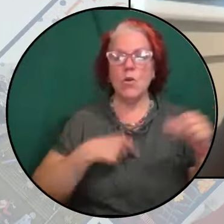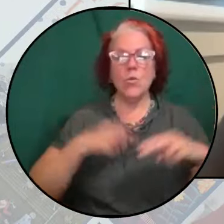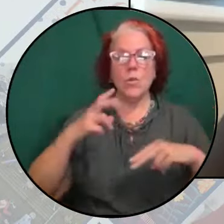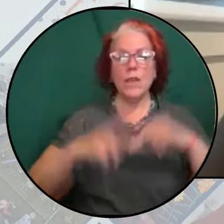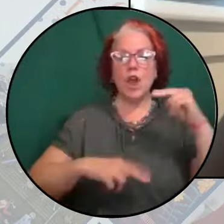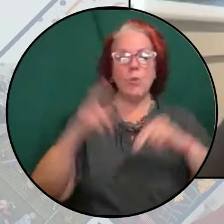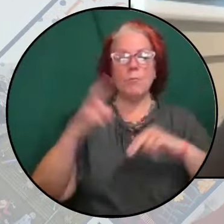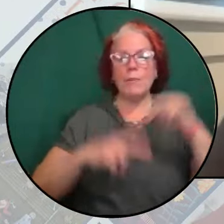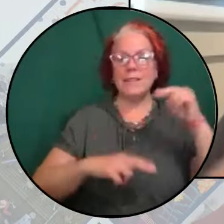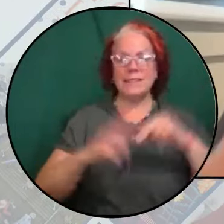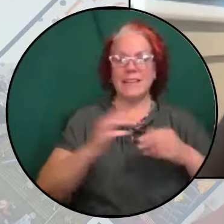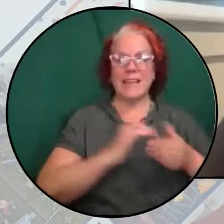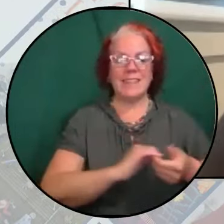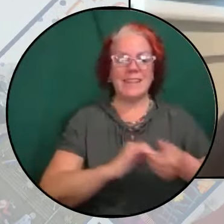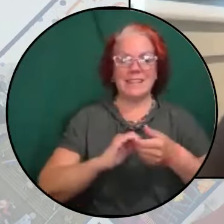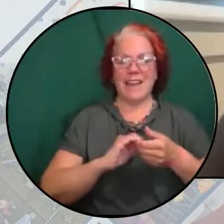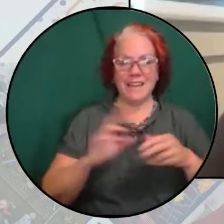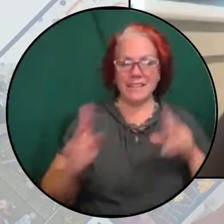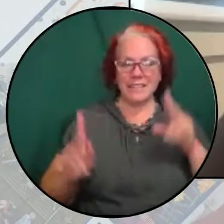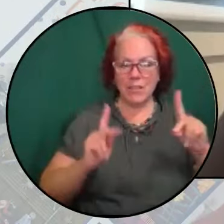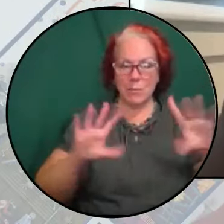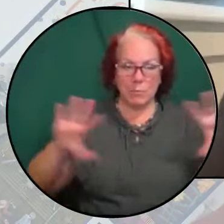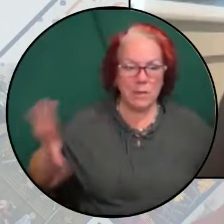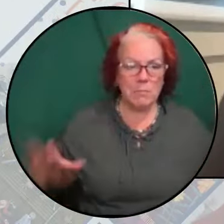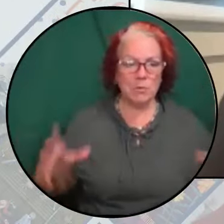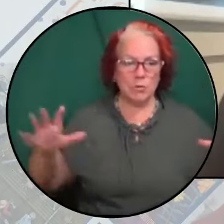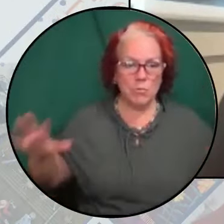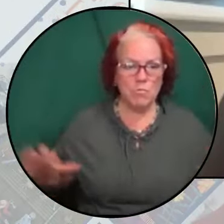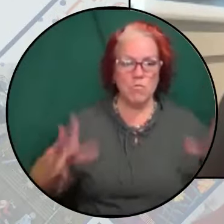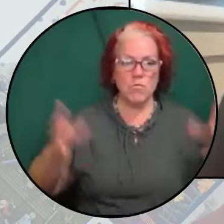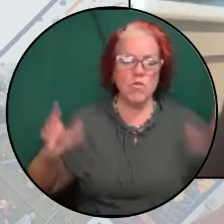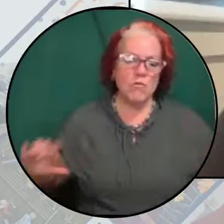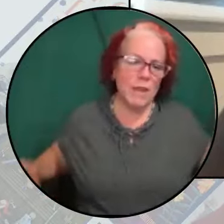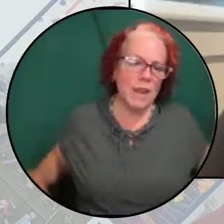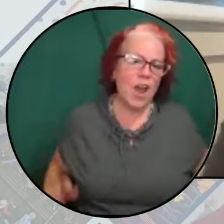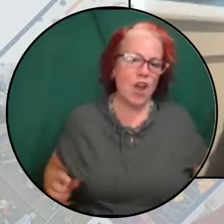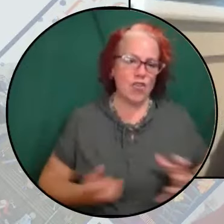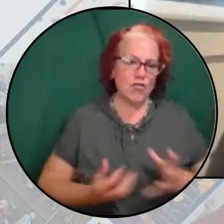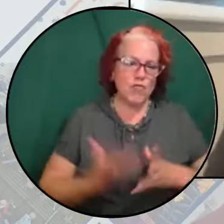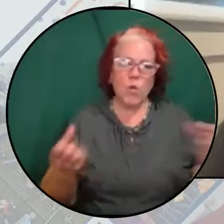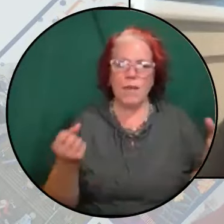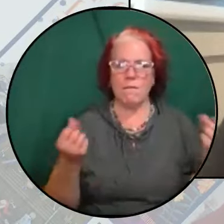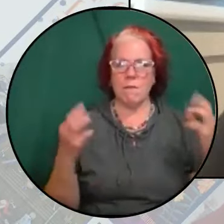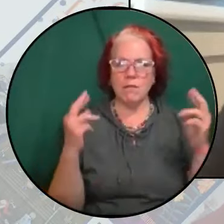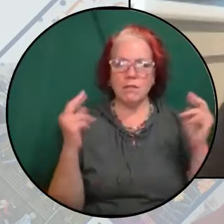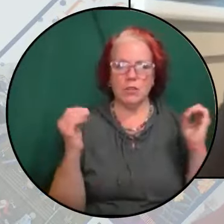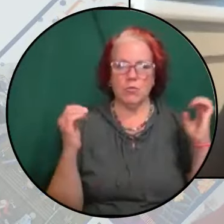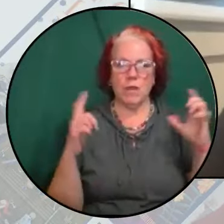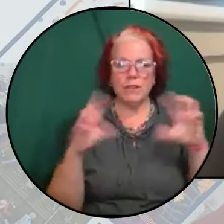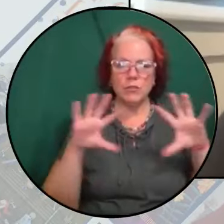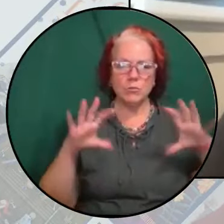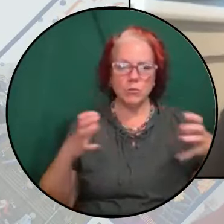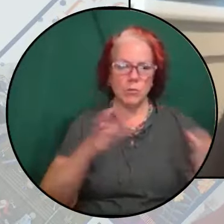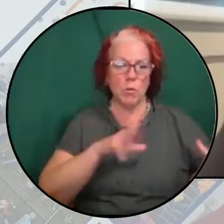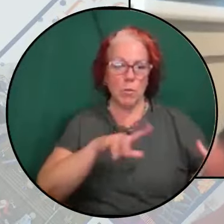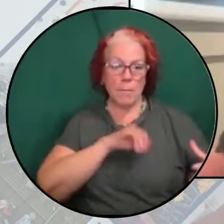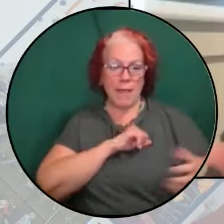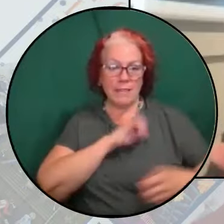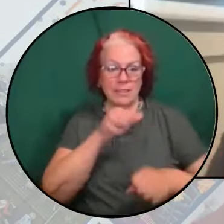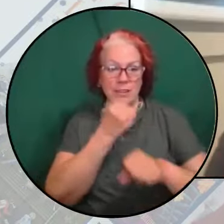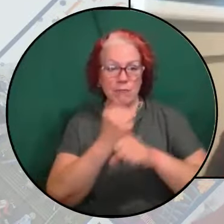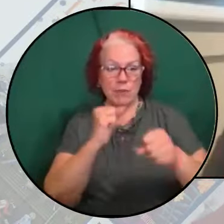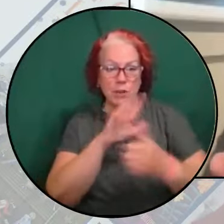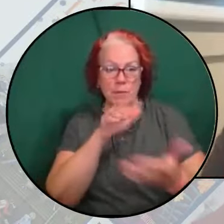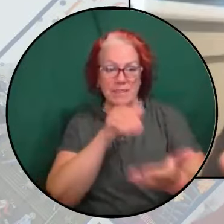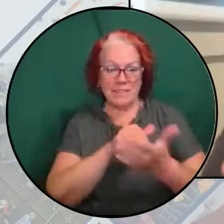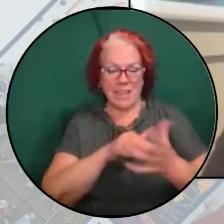-alliance, the people's movement, a broad, growing, massive, multiracial movement with Palestinian freedom at the center, with collective